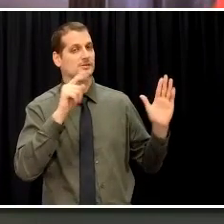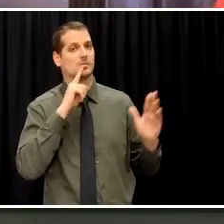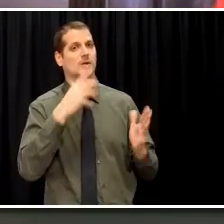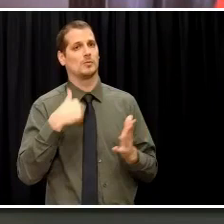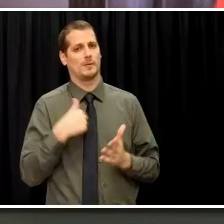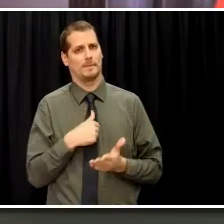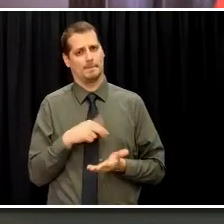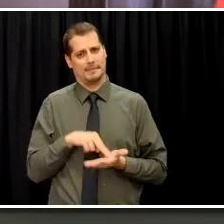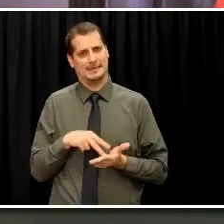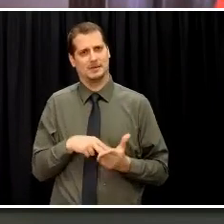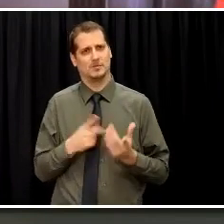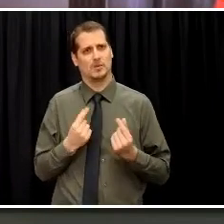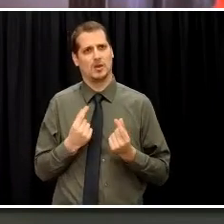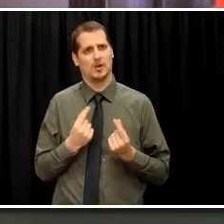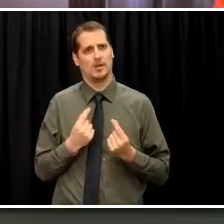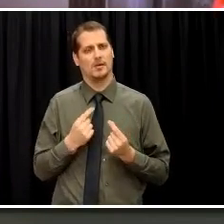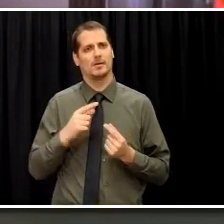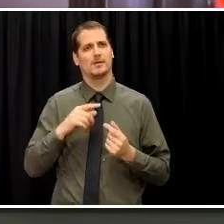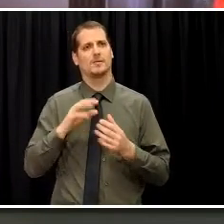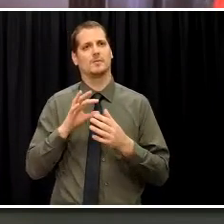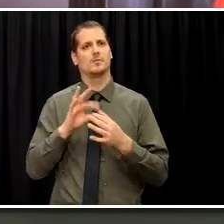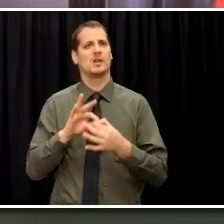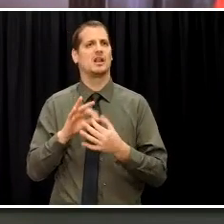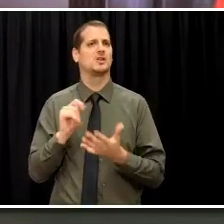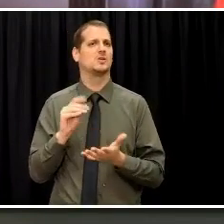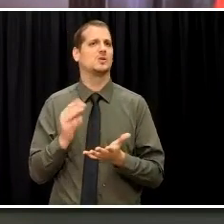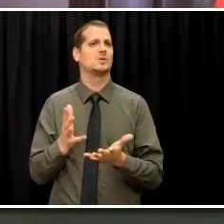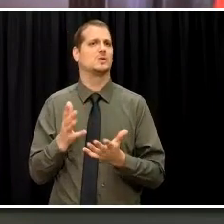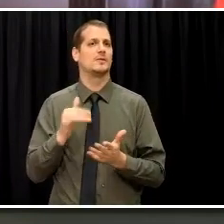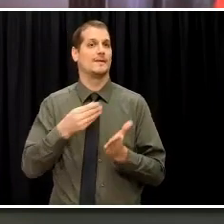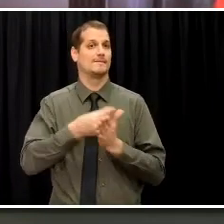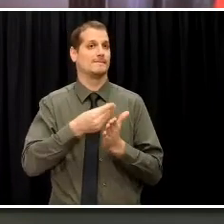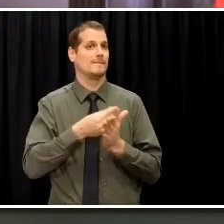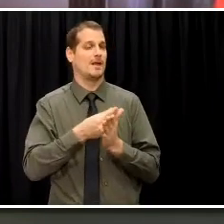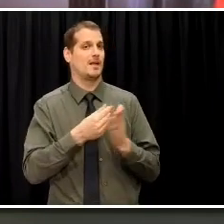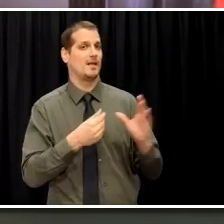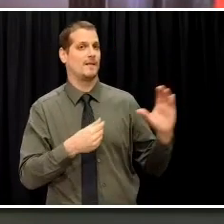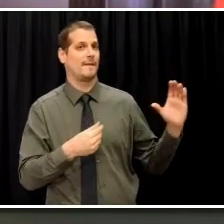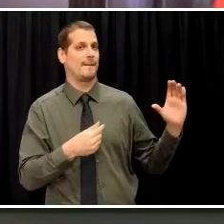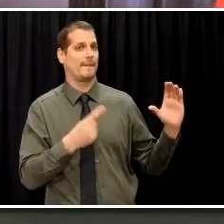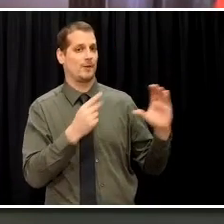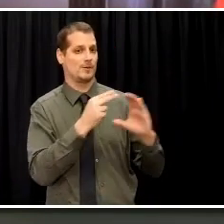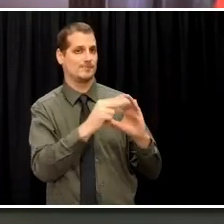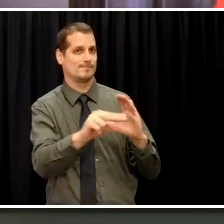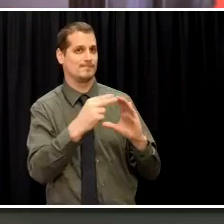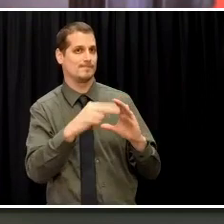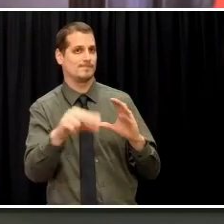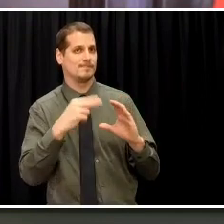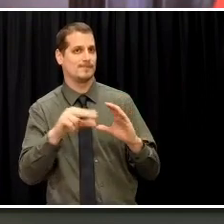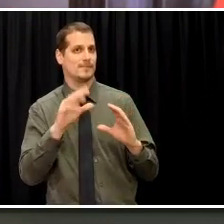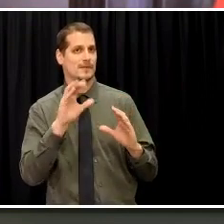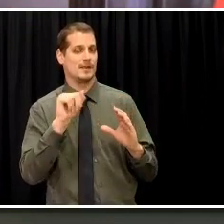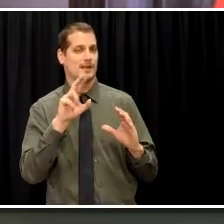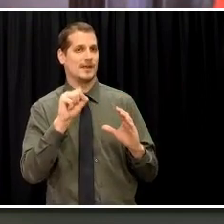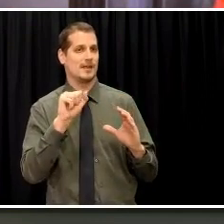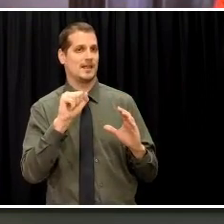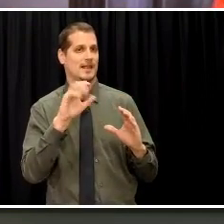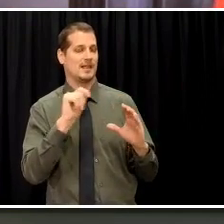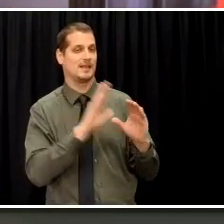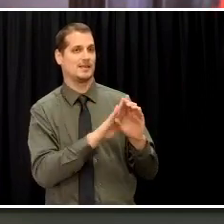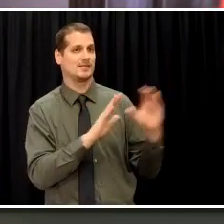with the distributions within CARES is to ensure that